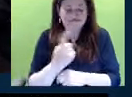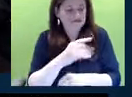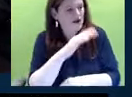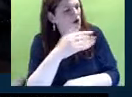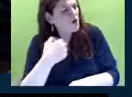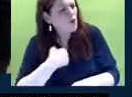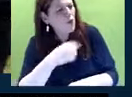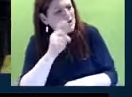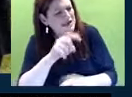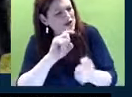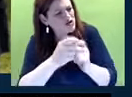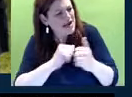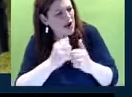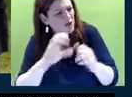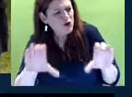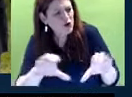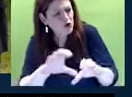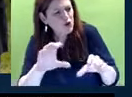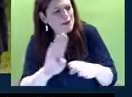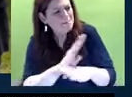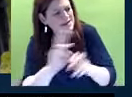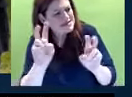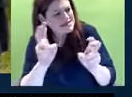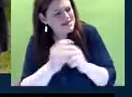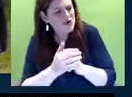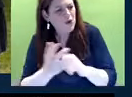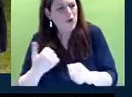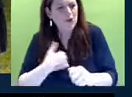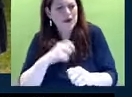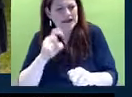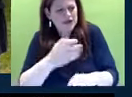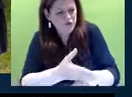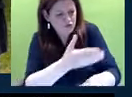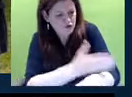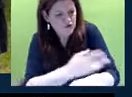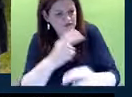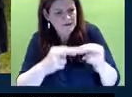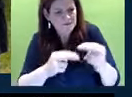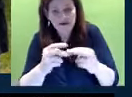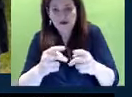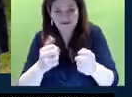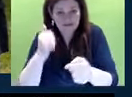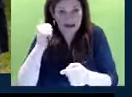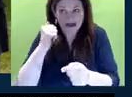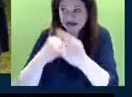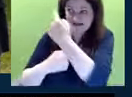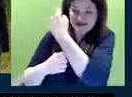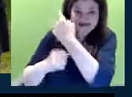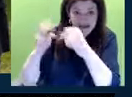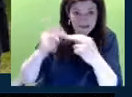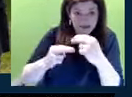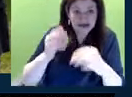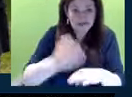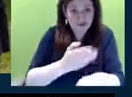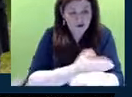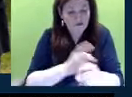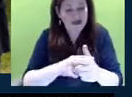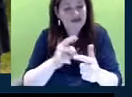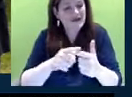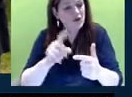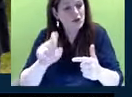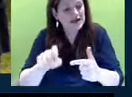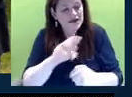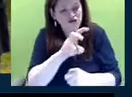change the way we're doing business, we need to improve the building behind us, and we need to transition